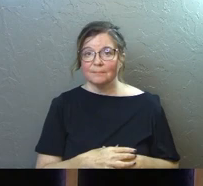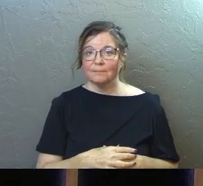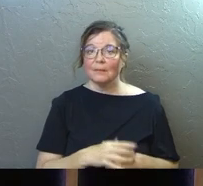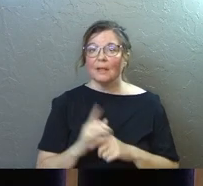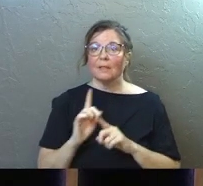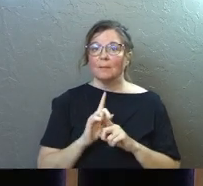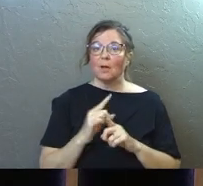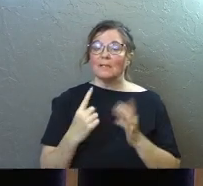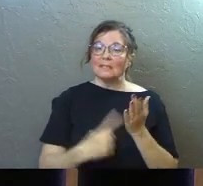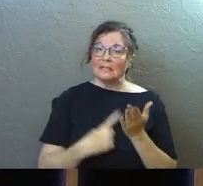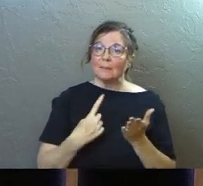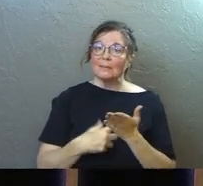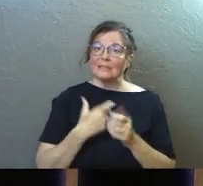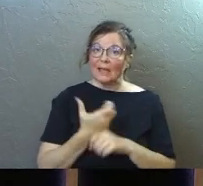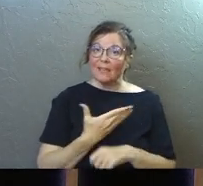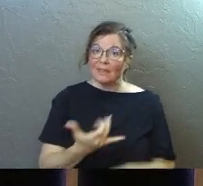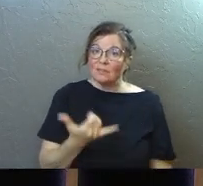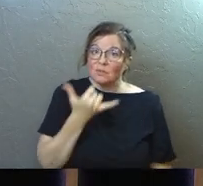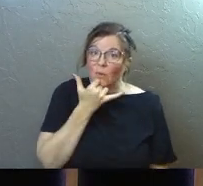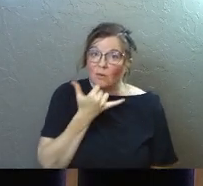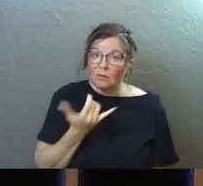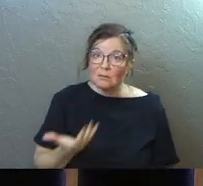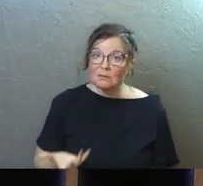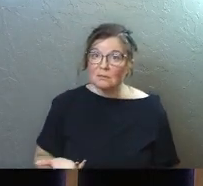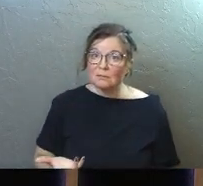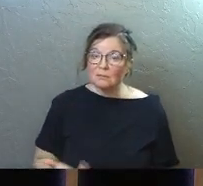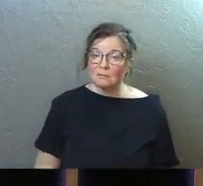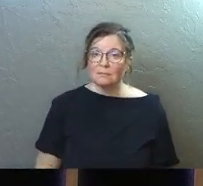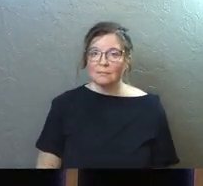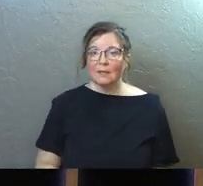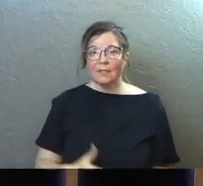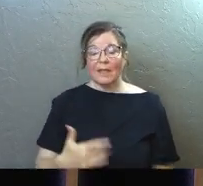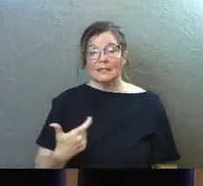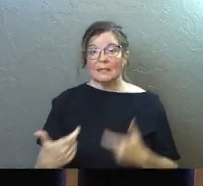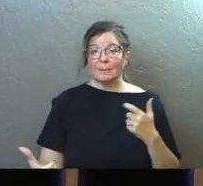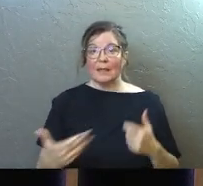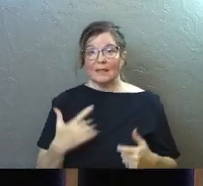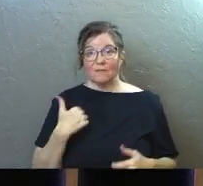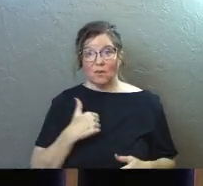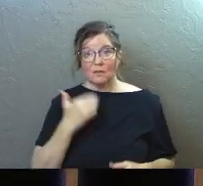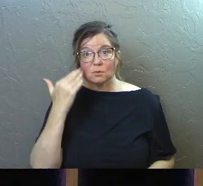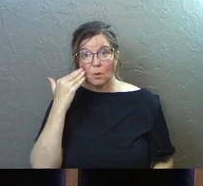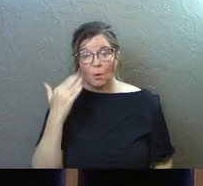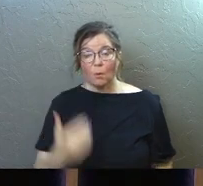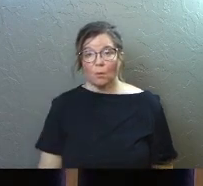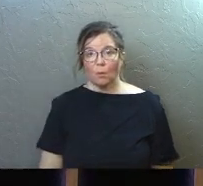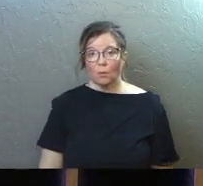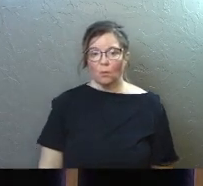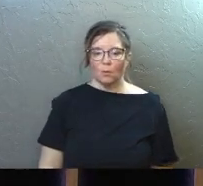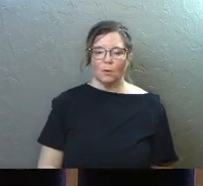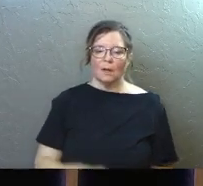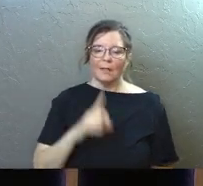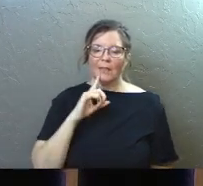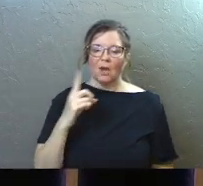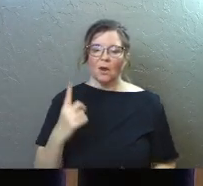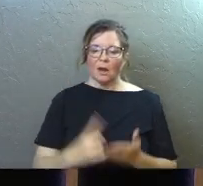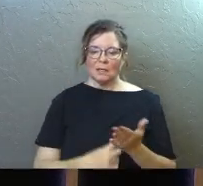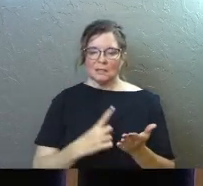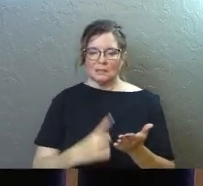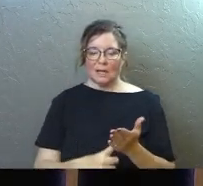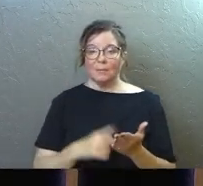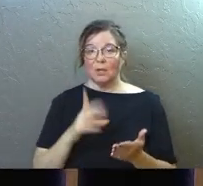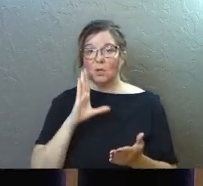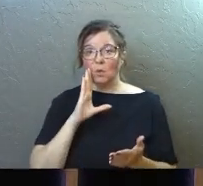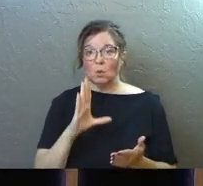The apostles sometimes got things wrong. That's a massive thing for us to know. There are some times